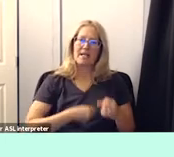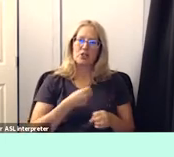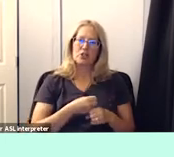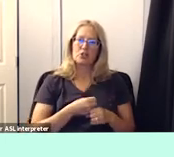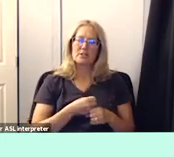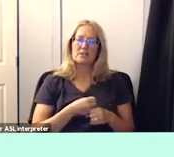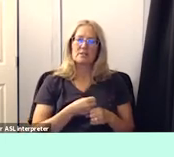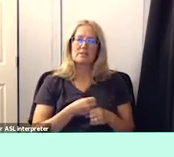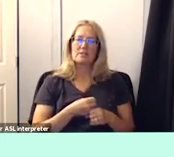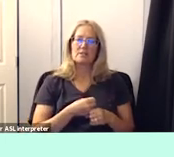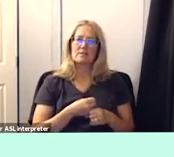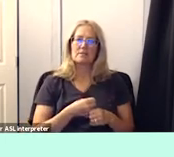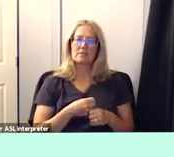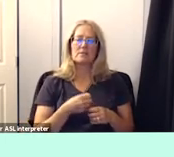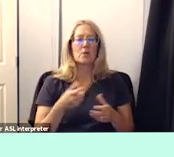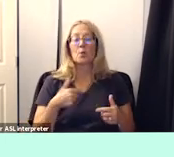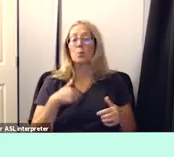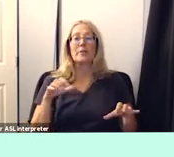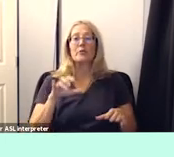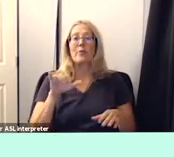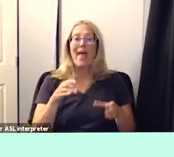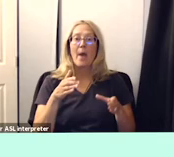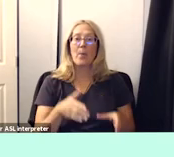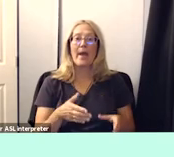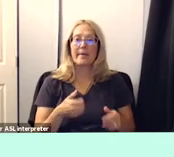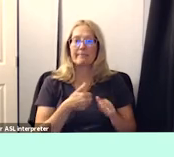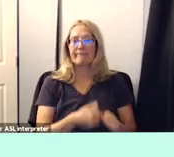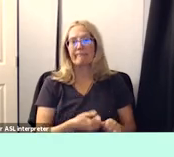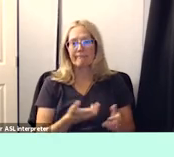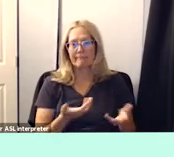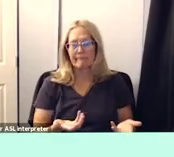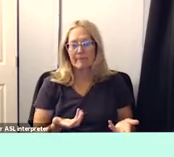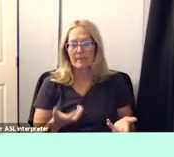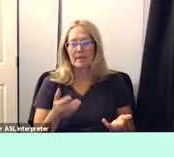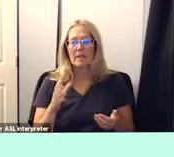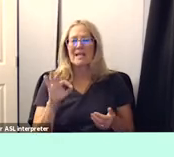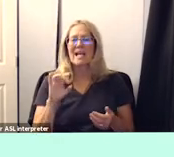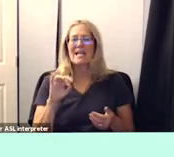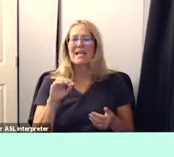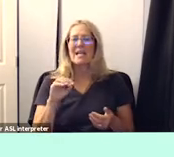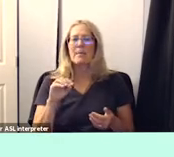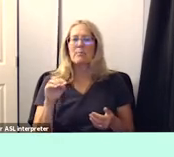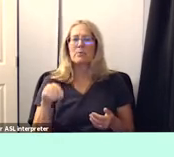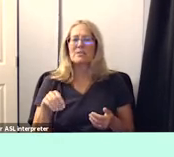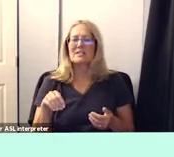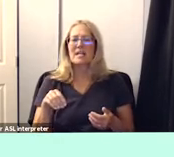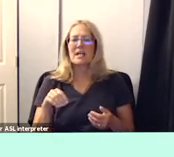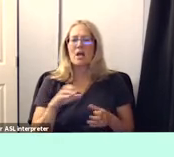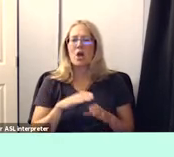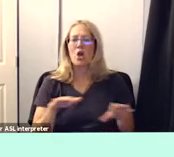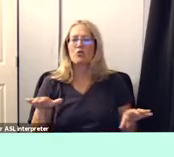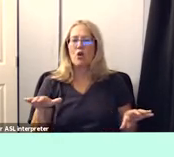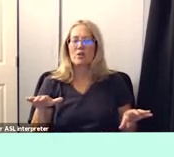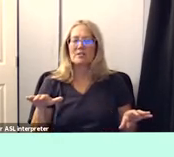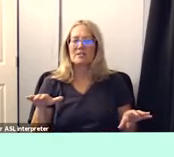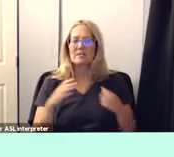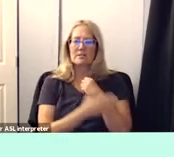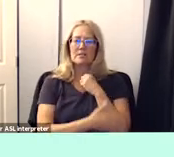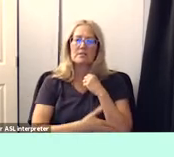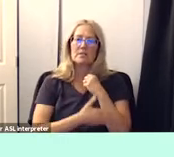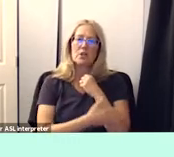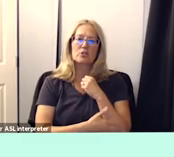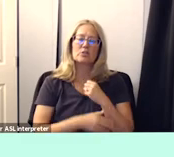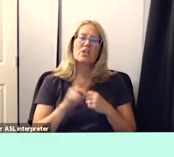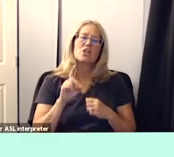you know in the 1980s and 90s across the country there were fears concerning drugs and and violence in